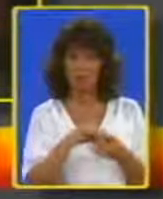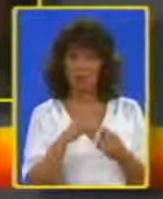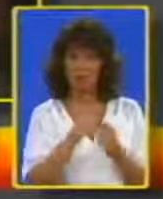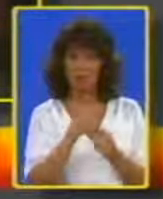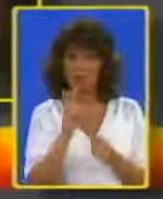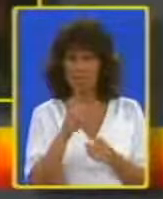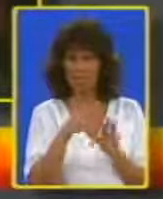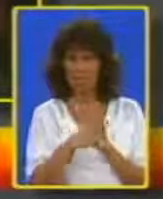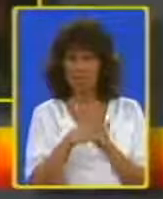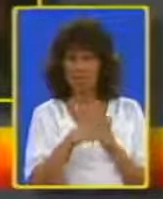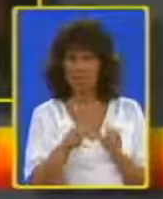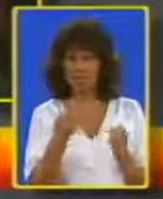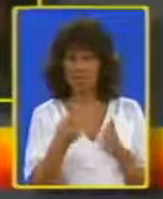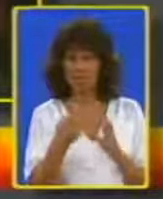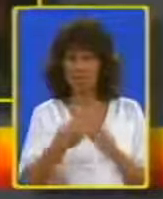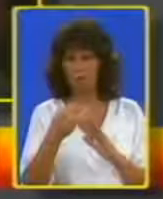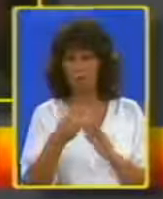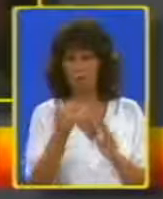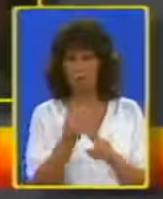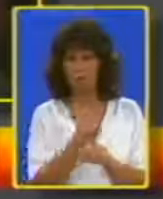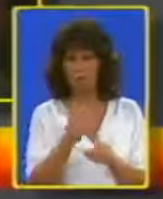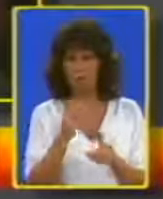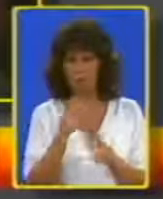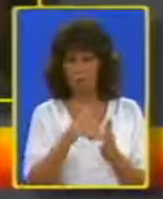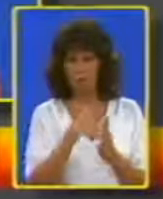six murders and numerous robberies and beatings in the Midwest.